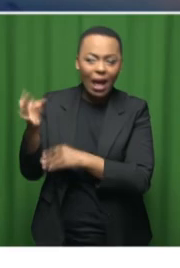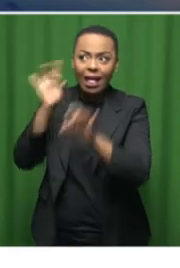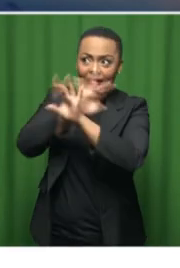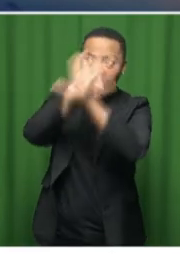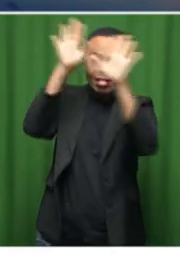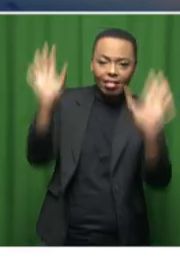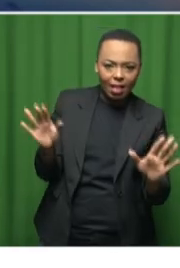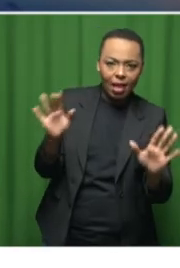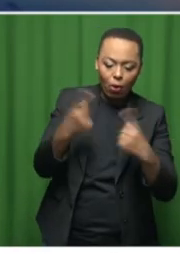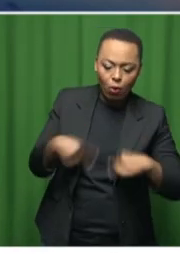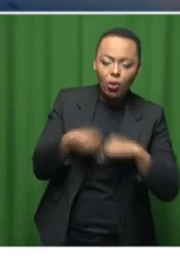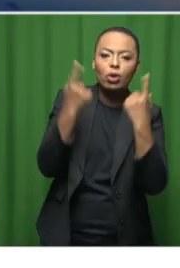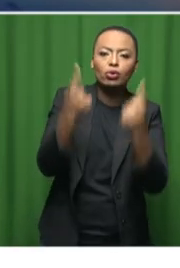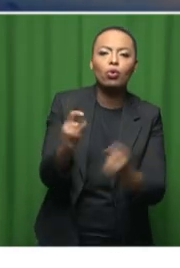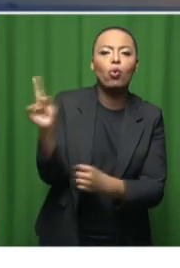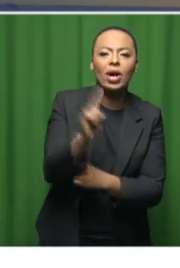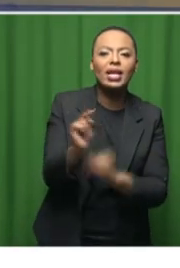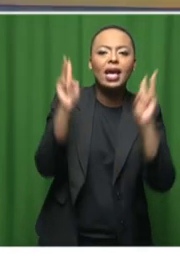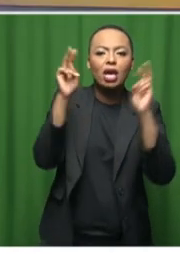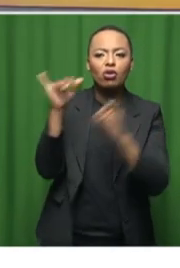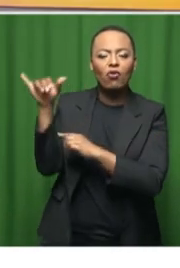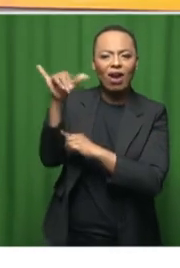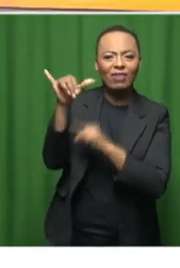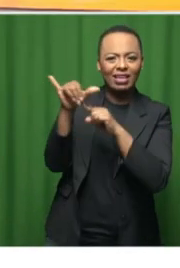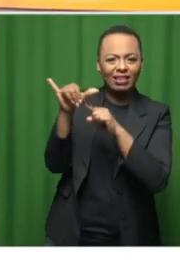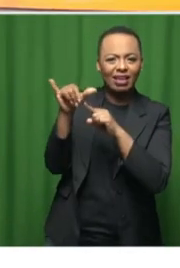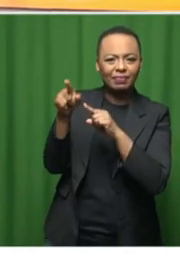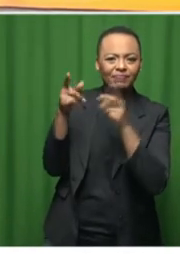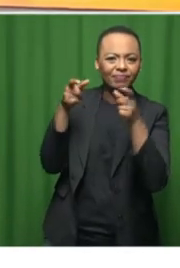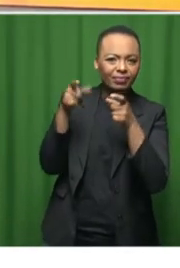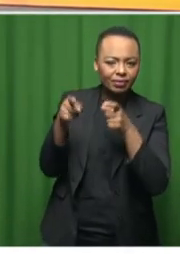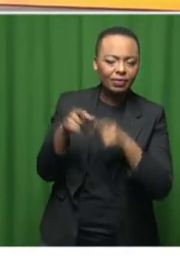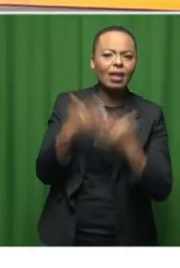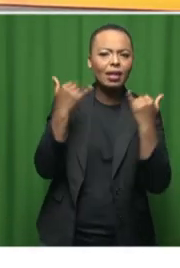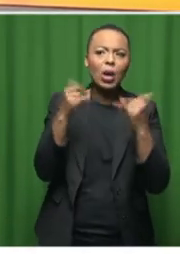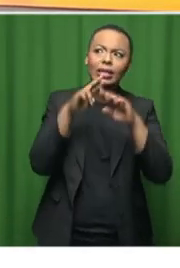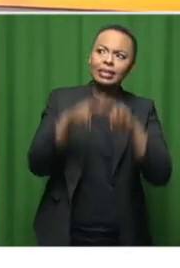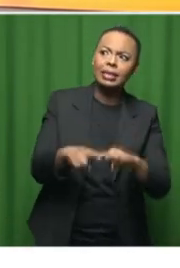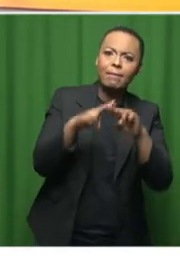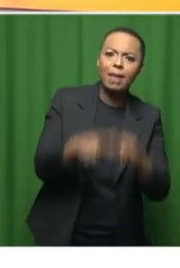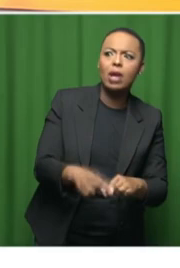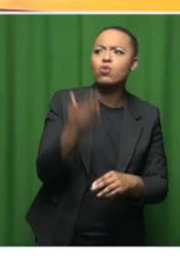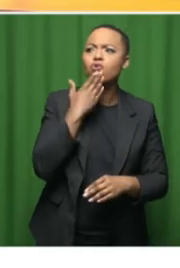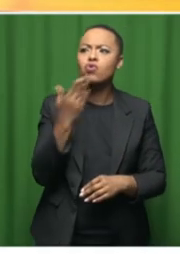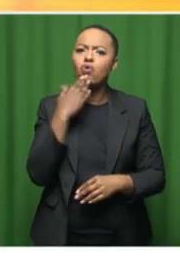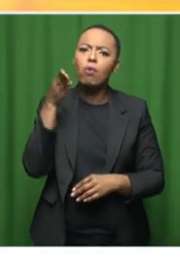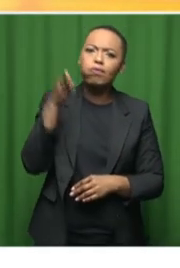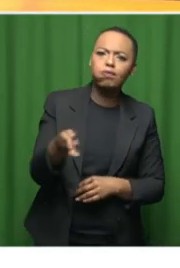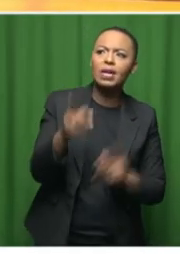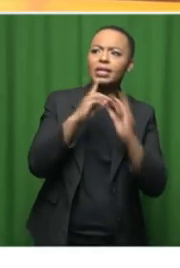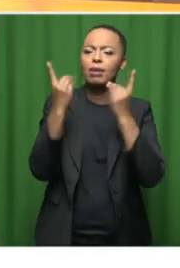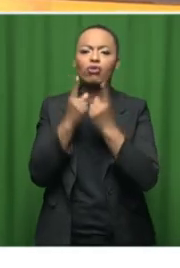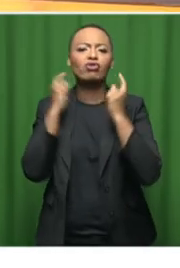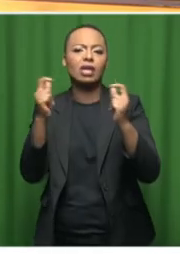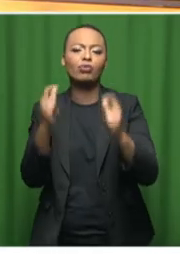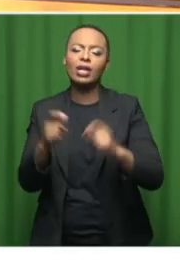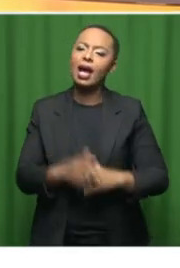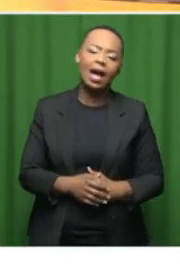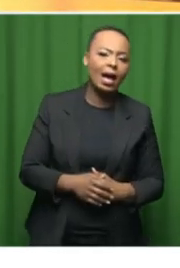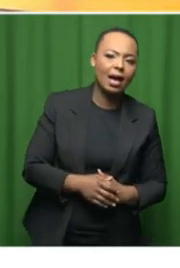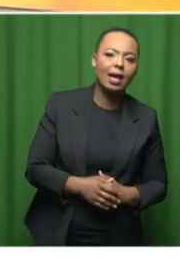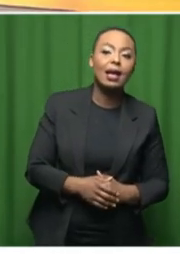clear on what we are doing in the aviation. That does not depend on who is in the Department of Transport. It